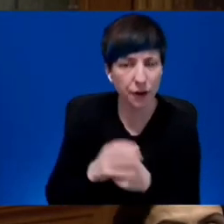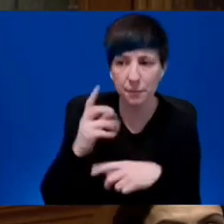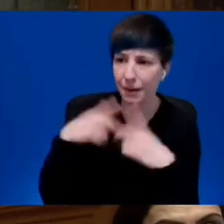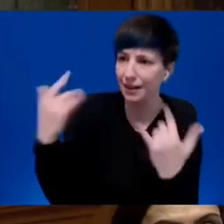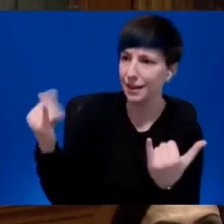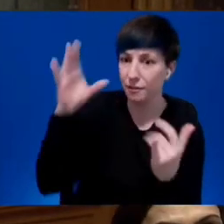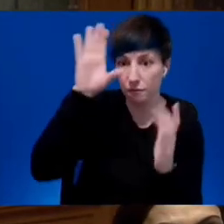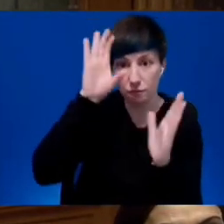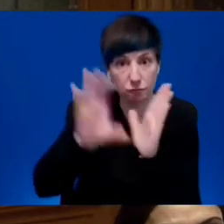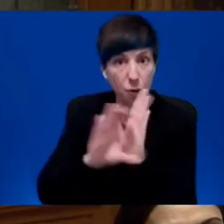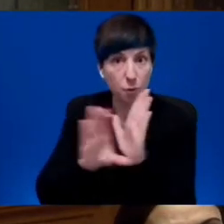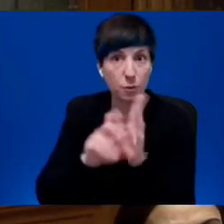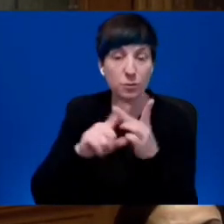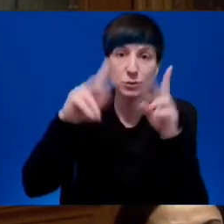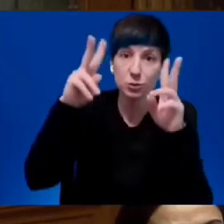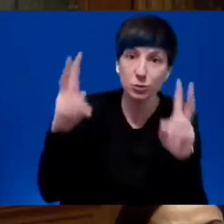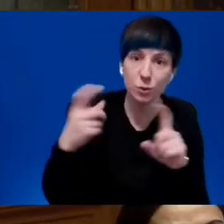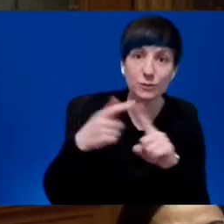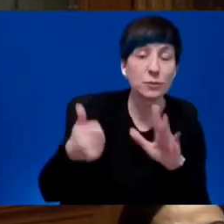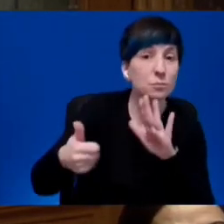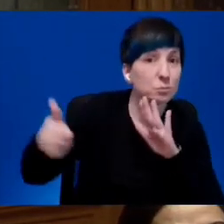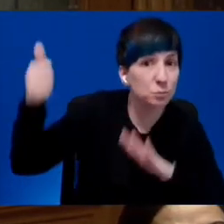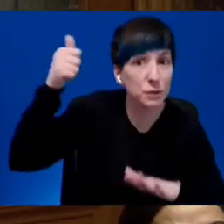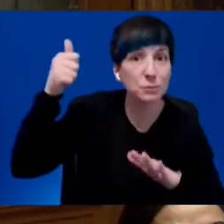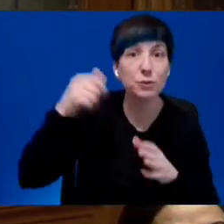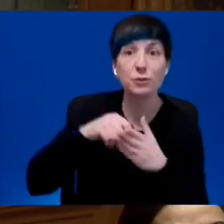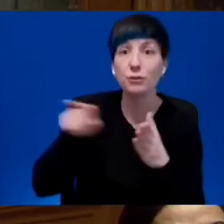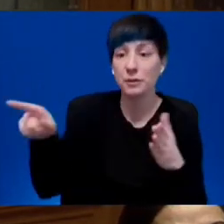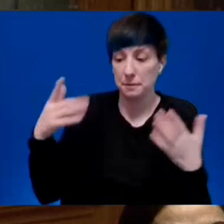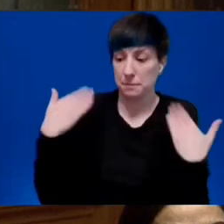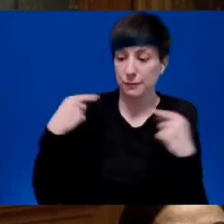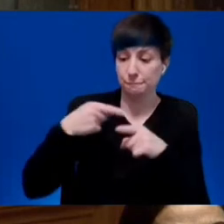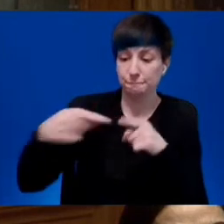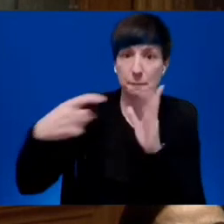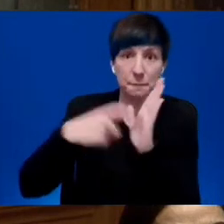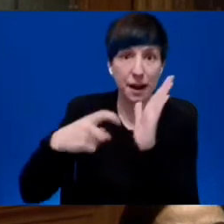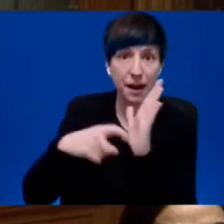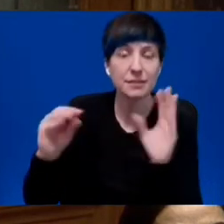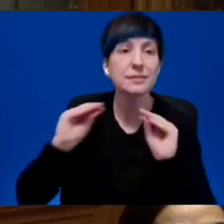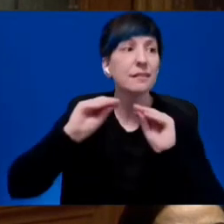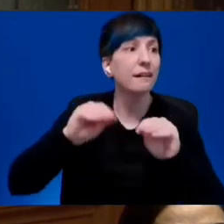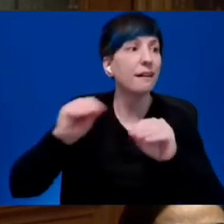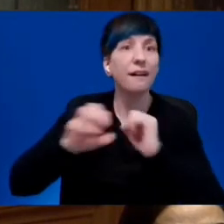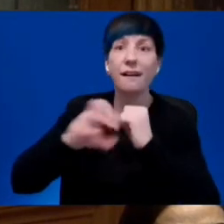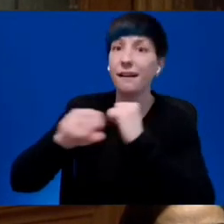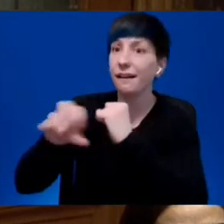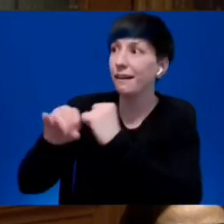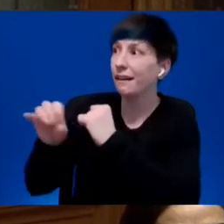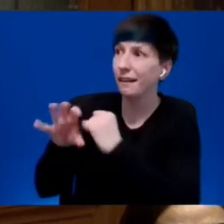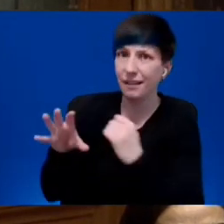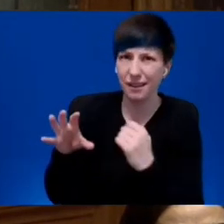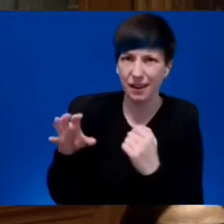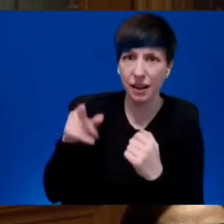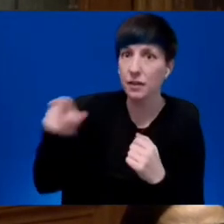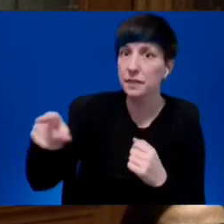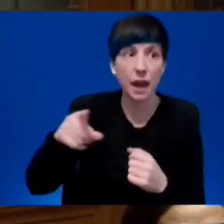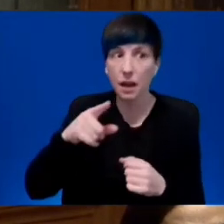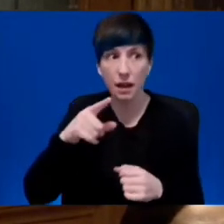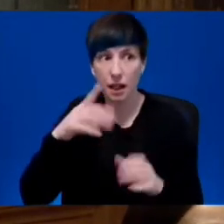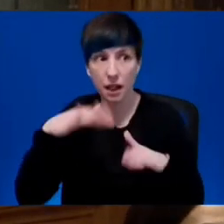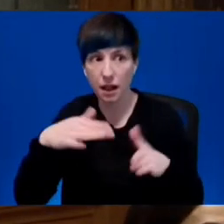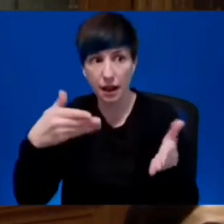Mines are adorned in these LNG ads. This government's silence makes them complicit. My question is to the Premier.